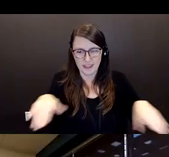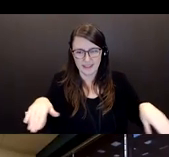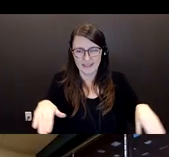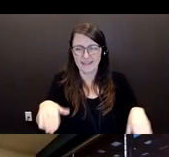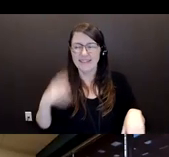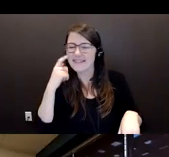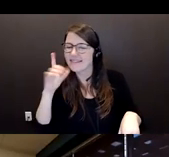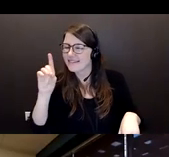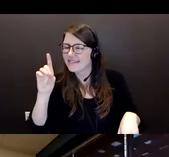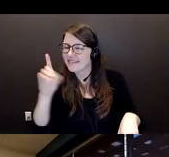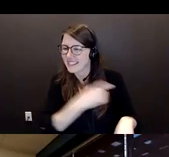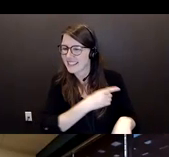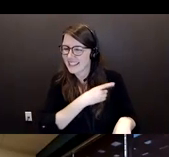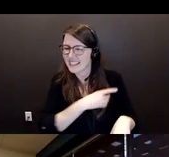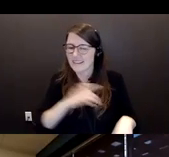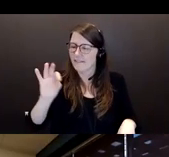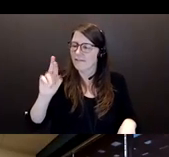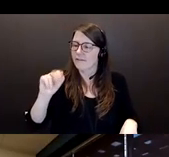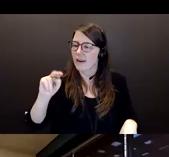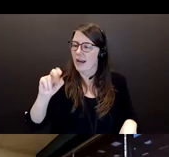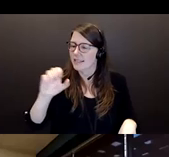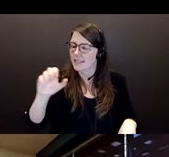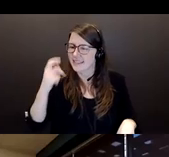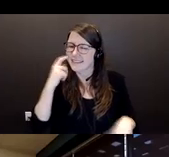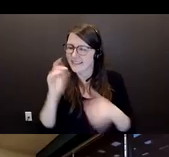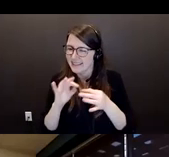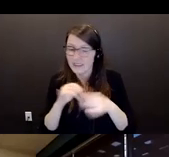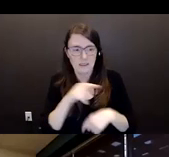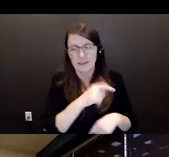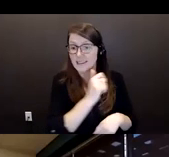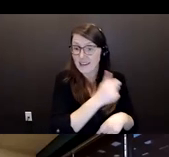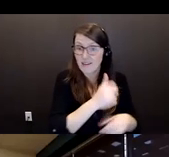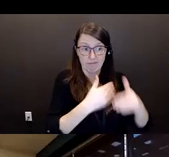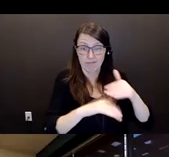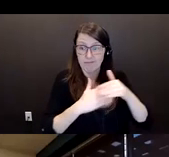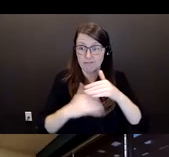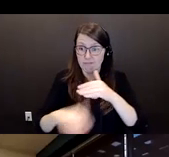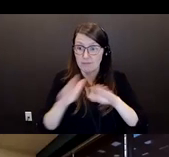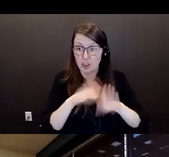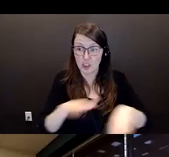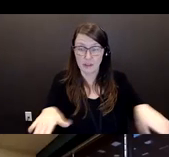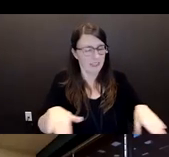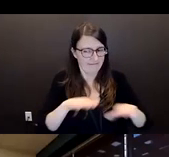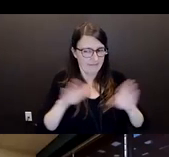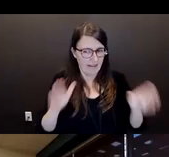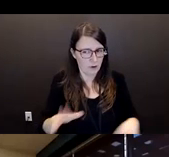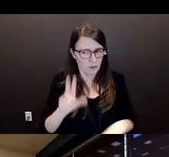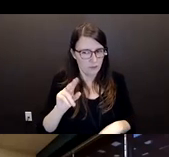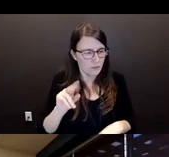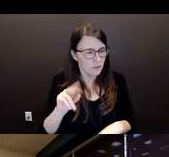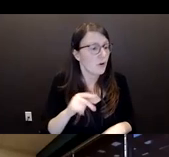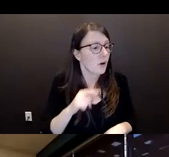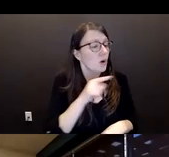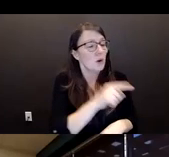Franson alluded to, she had never had any of her own. And she really had a